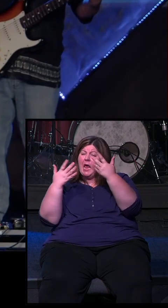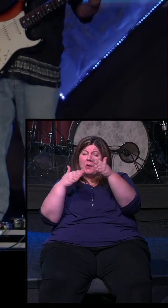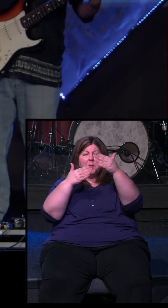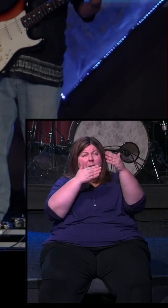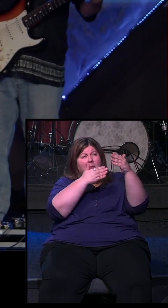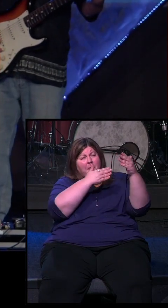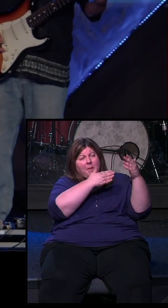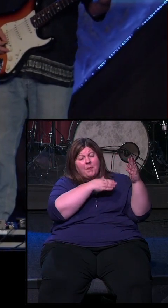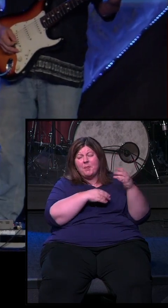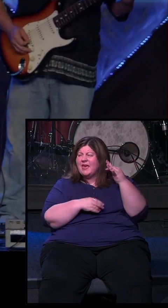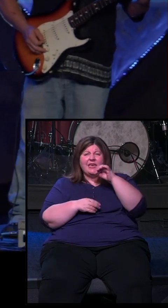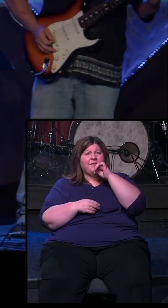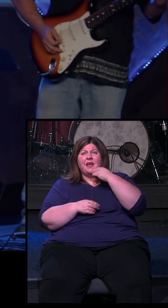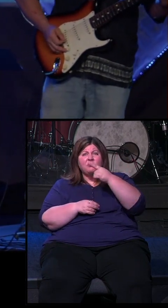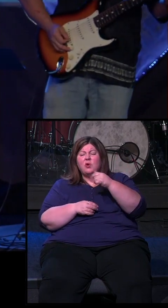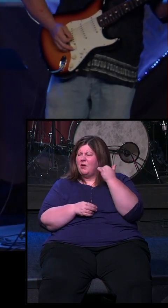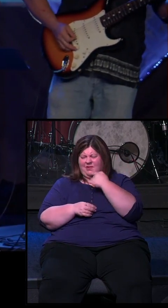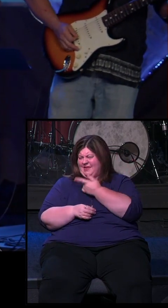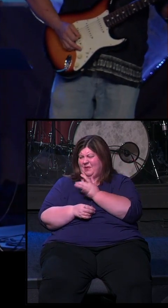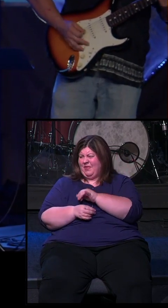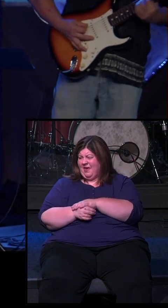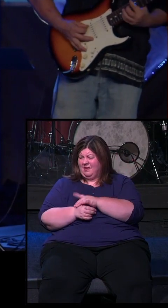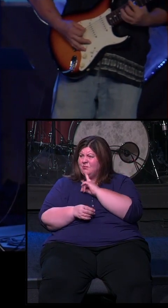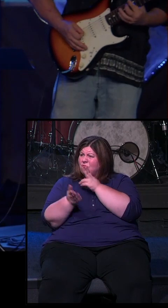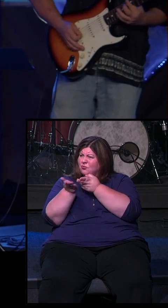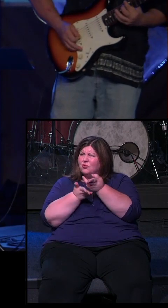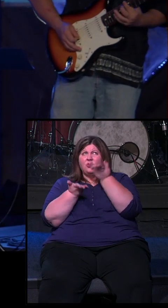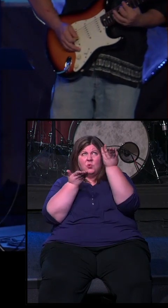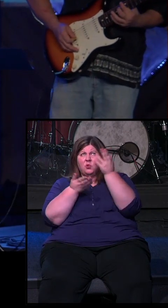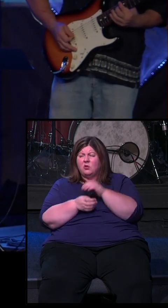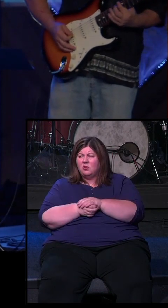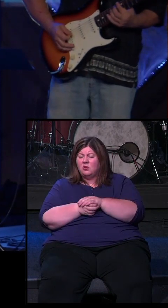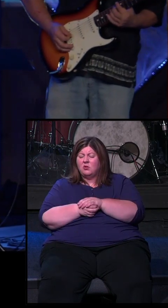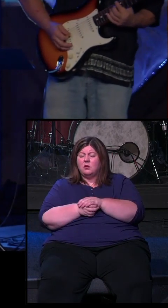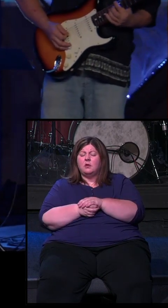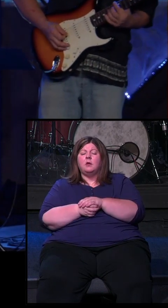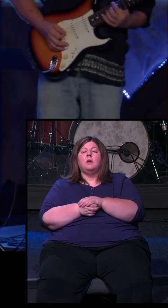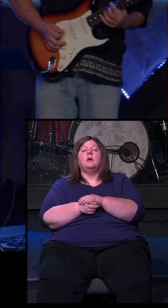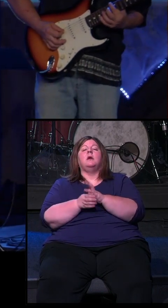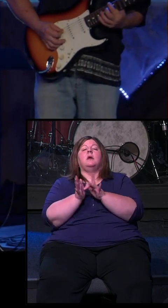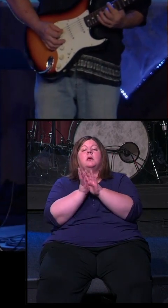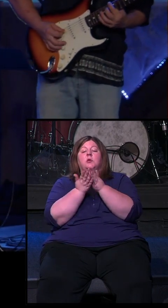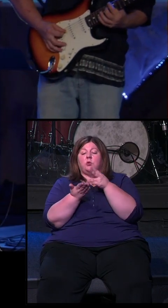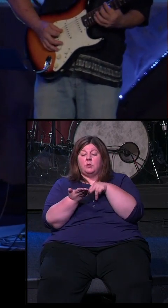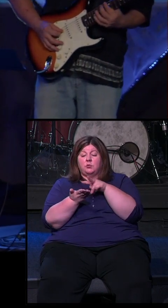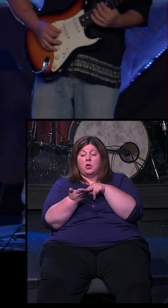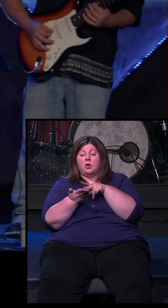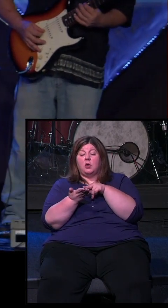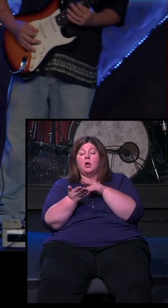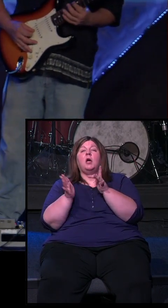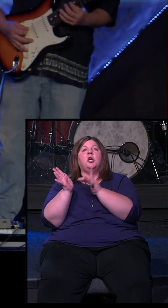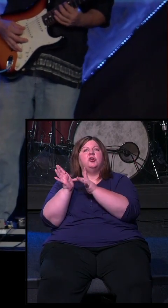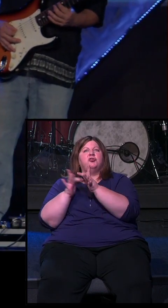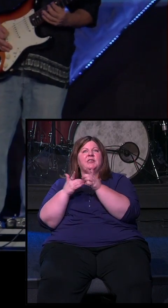You can root your life on that promise. It's a promise of Scripture that is ours. It's yes and amen because of the person of